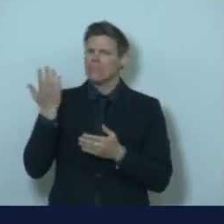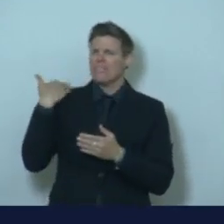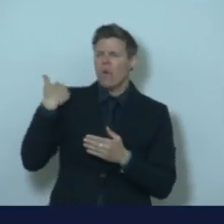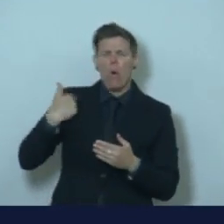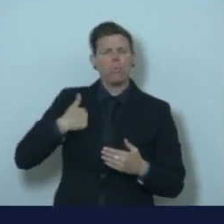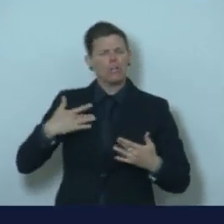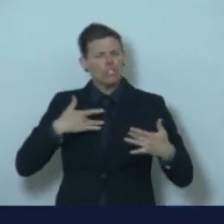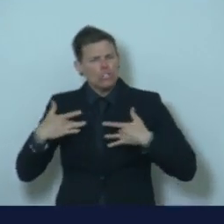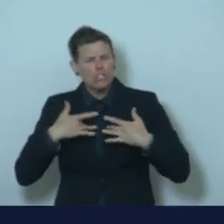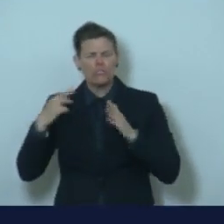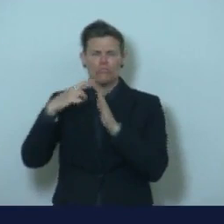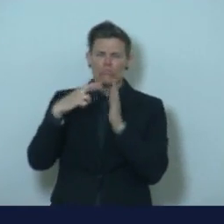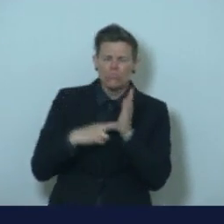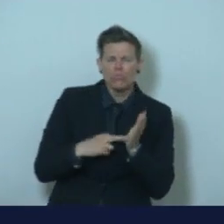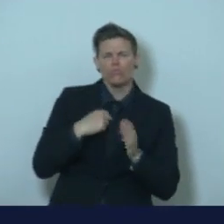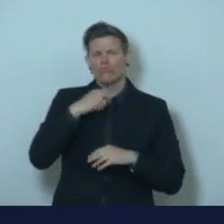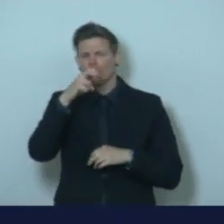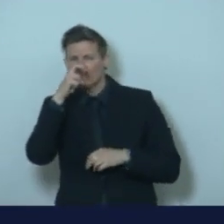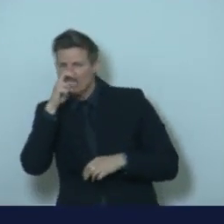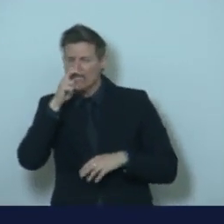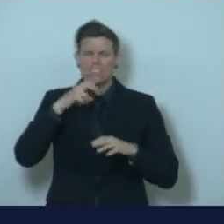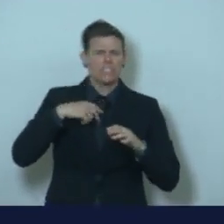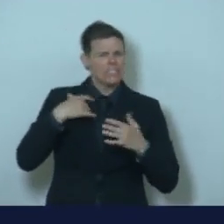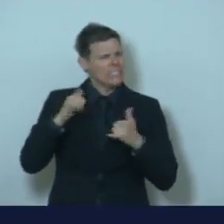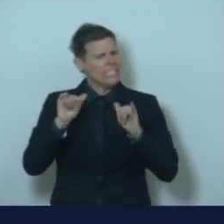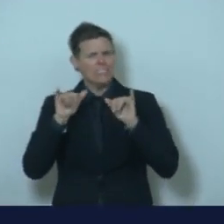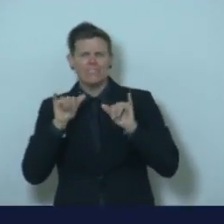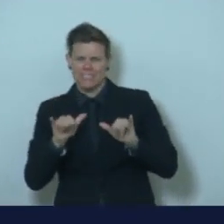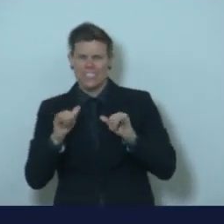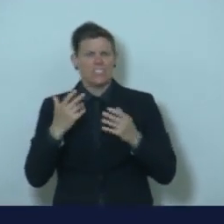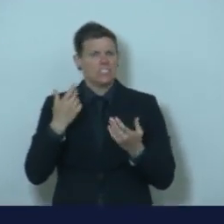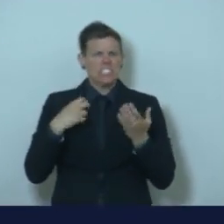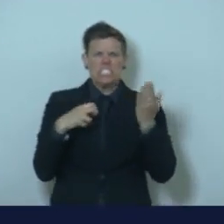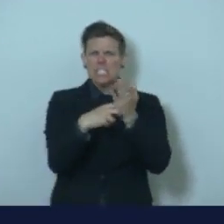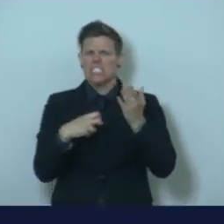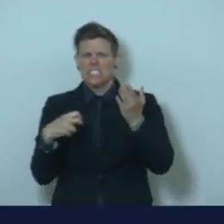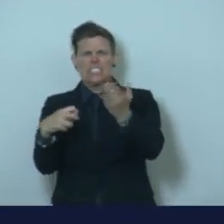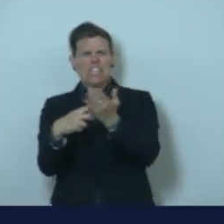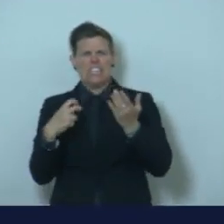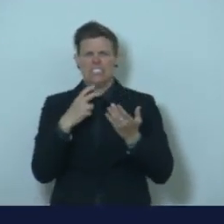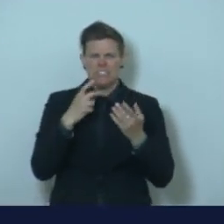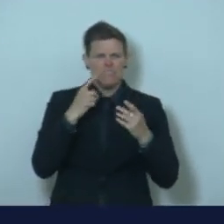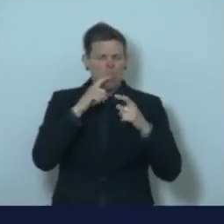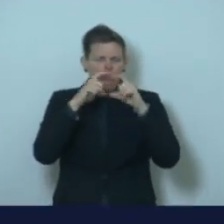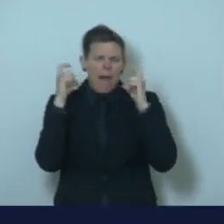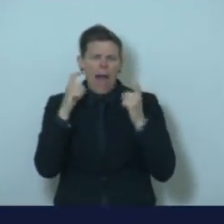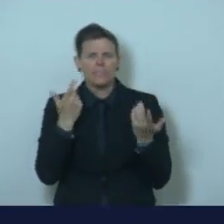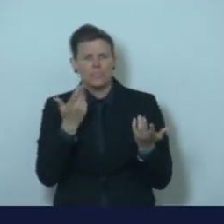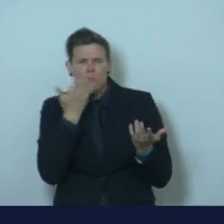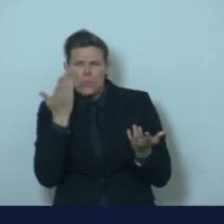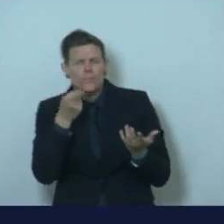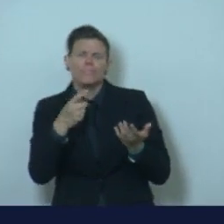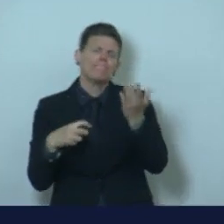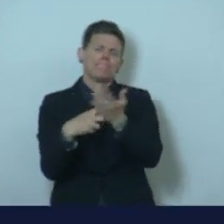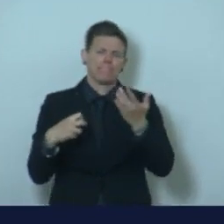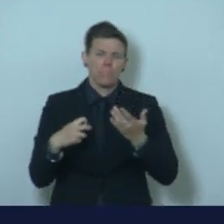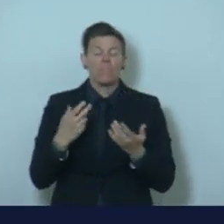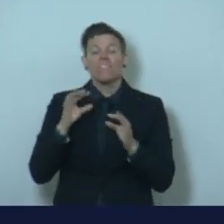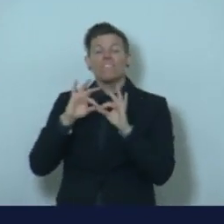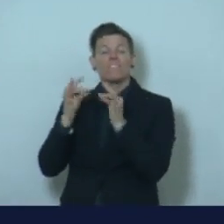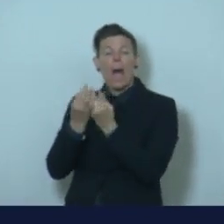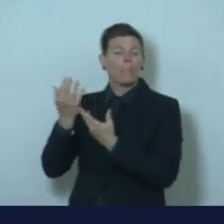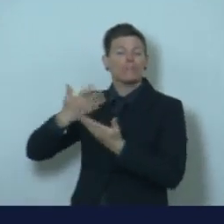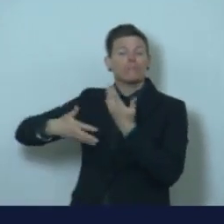am citing individuals for not wearing masks and being in a family gathering that's eight